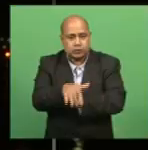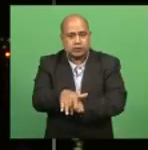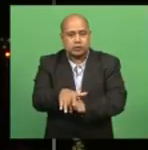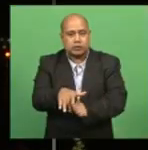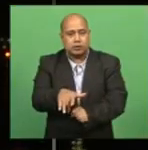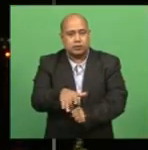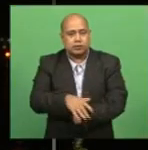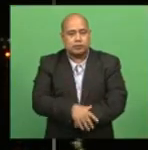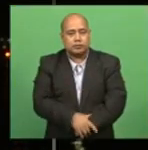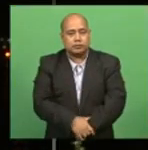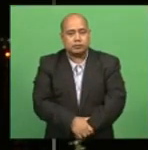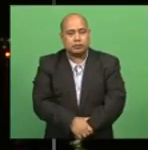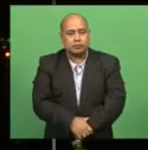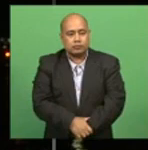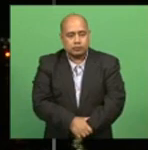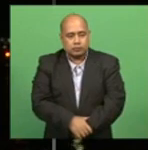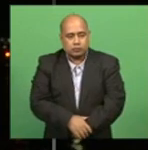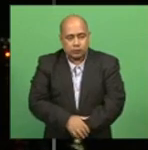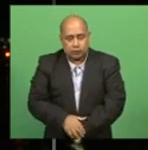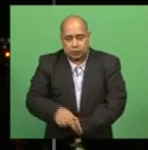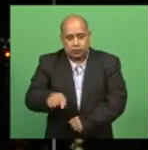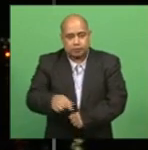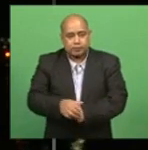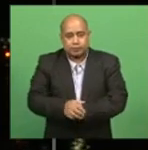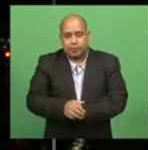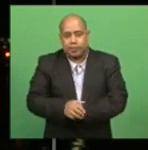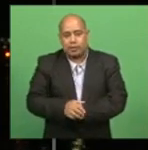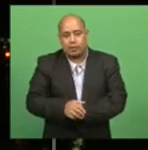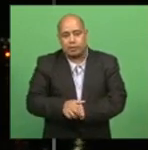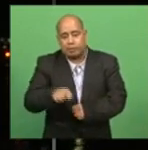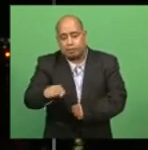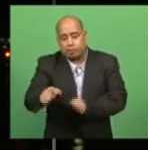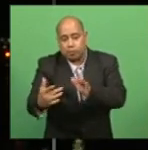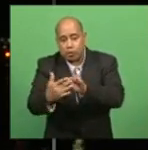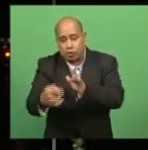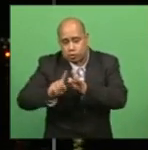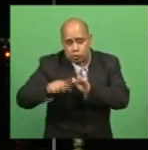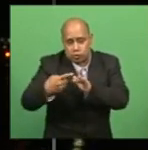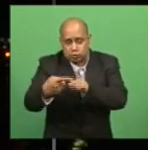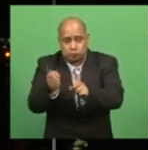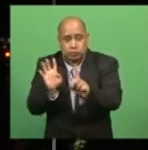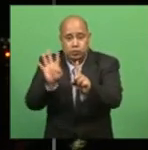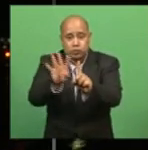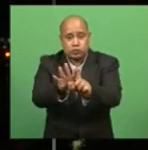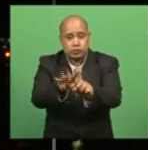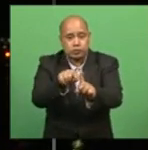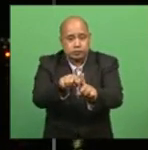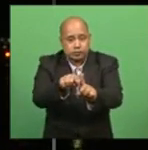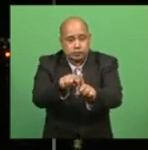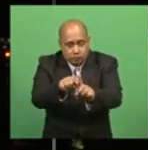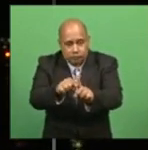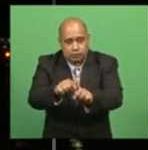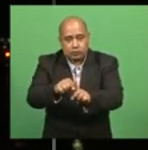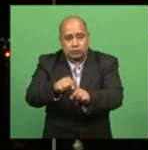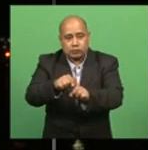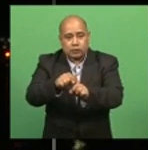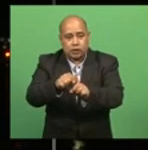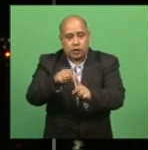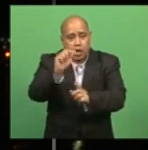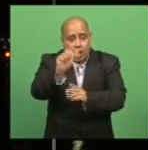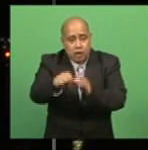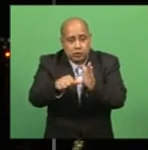Contact tracing continues for those who came in close contact with patient 18, a 51-year-old woman from Bar.